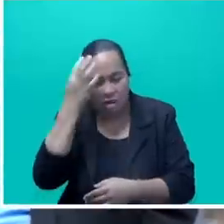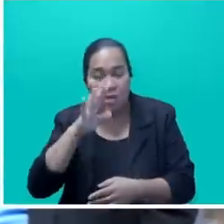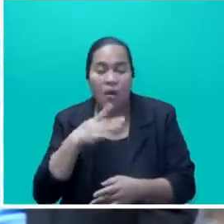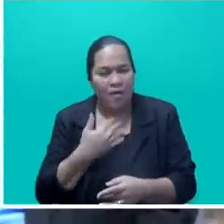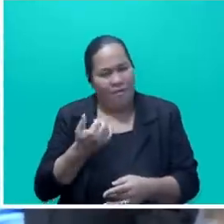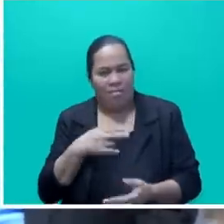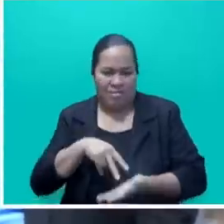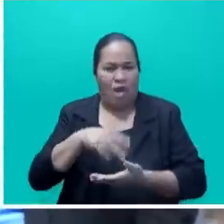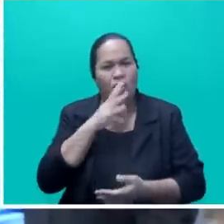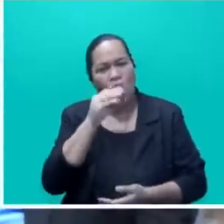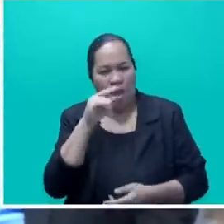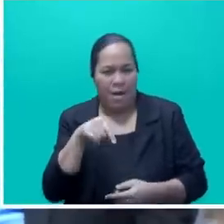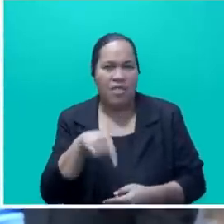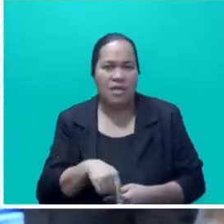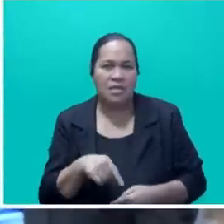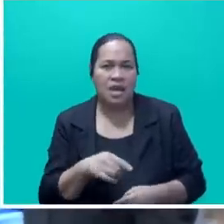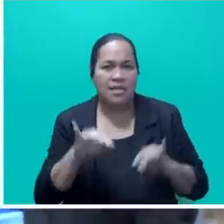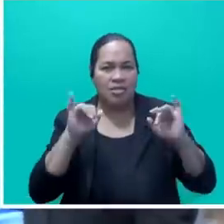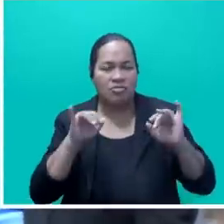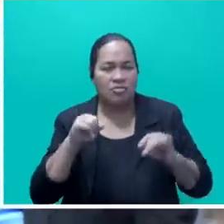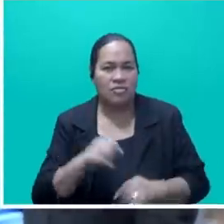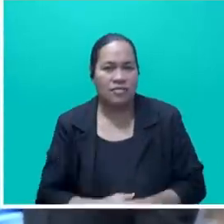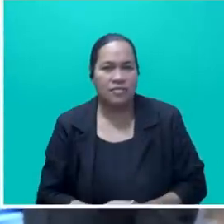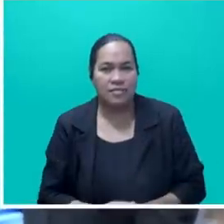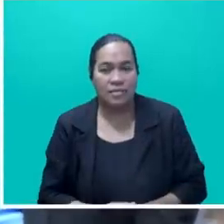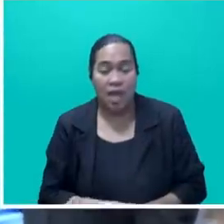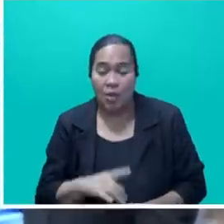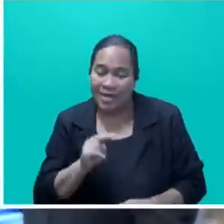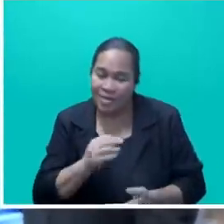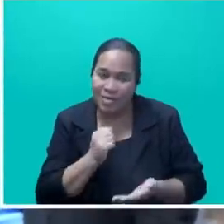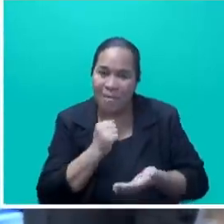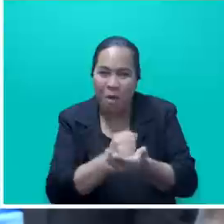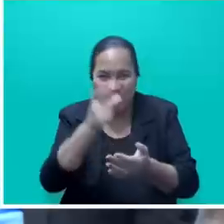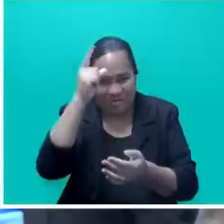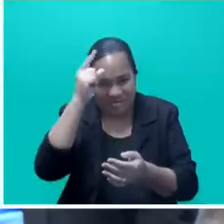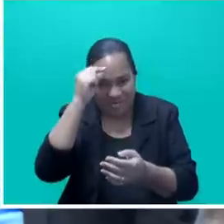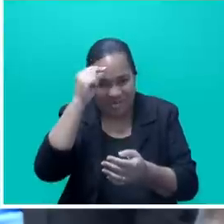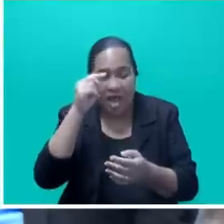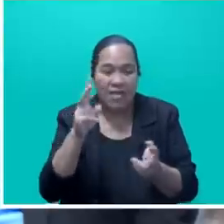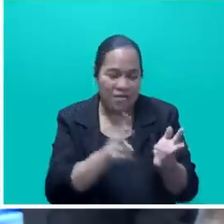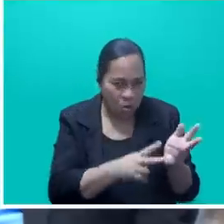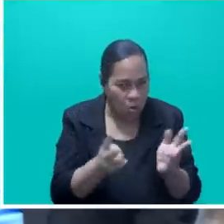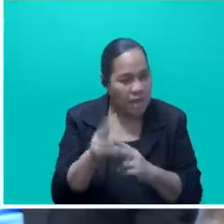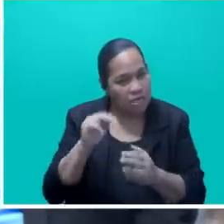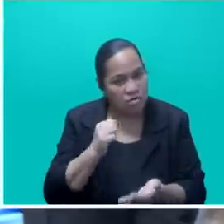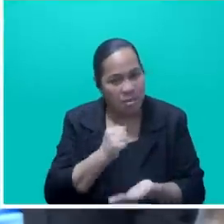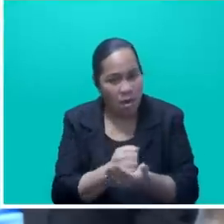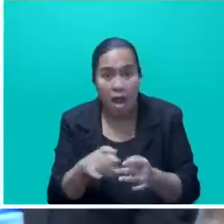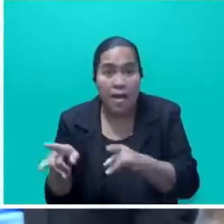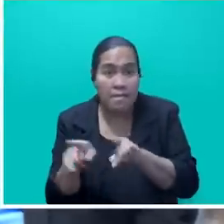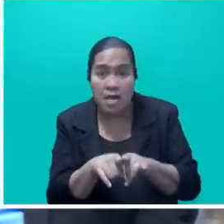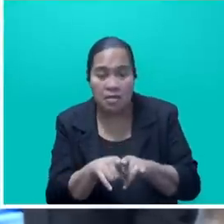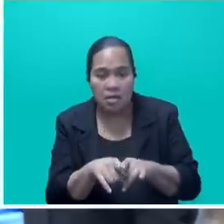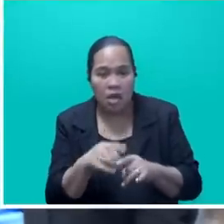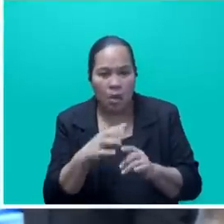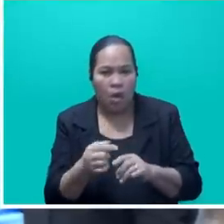years in this parliament. To support indigenous Fijians, to support the renewal, doesn't mean we are